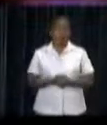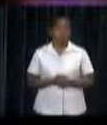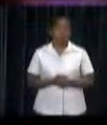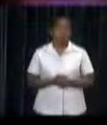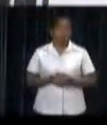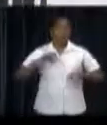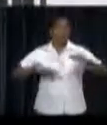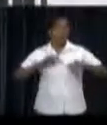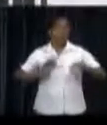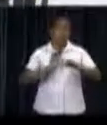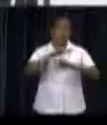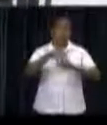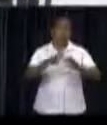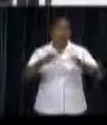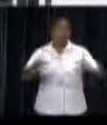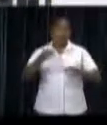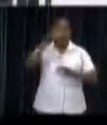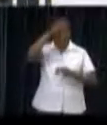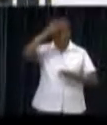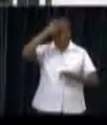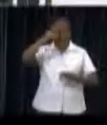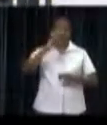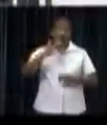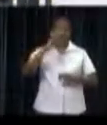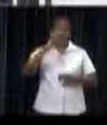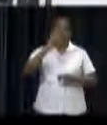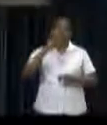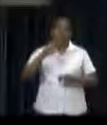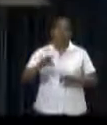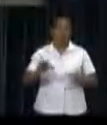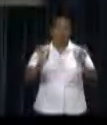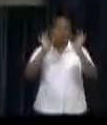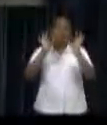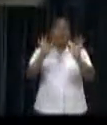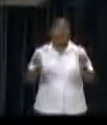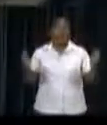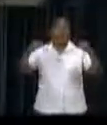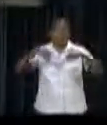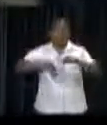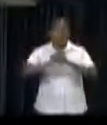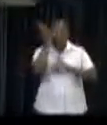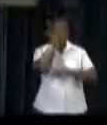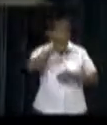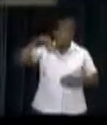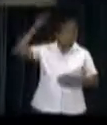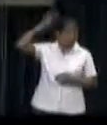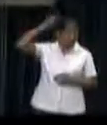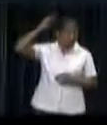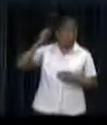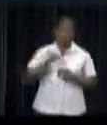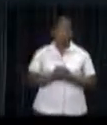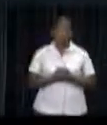period of time. The Minister of Foreign Affairs of Haiti, Pierre Richard Casimir, was especially in